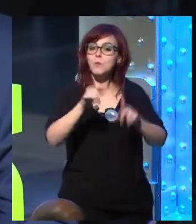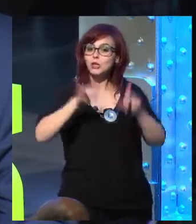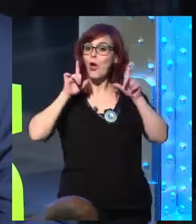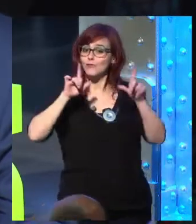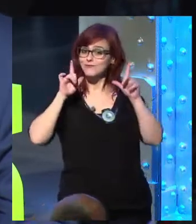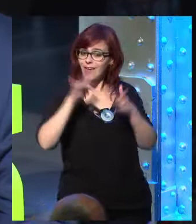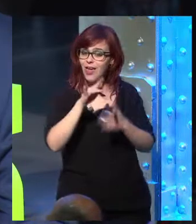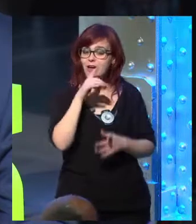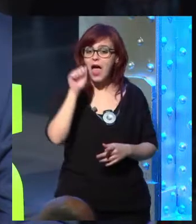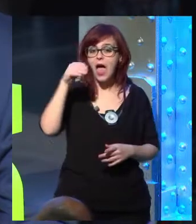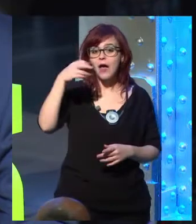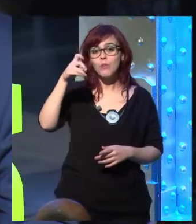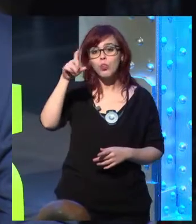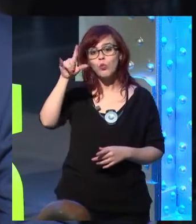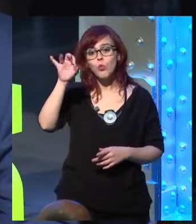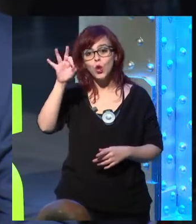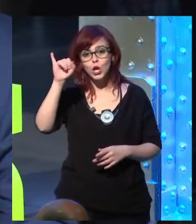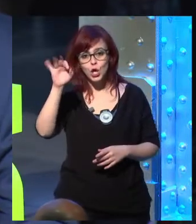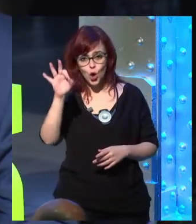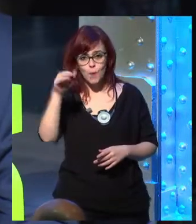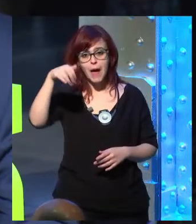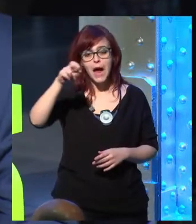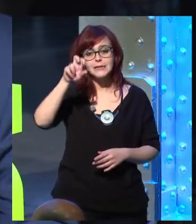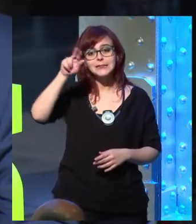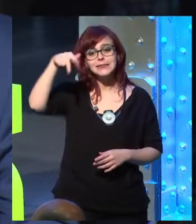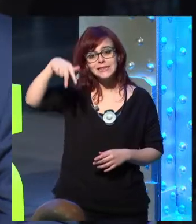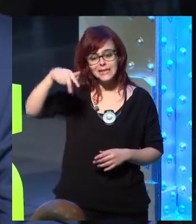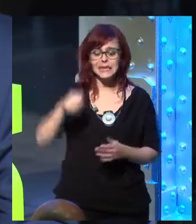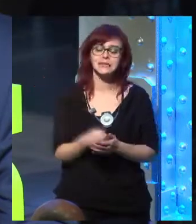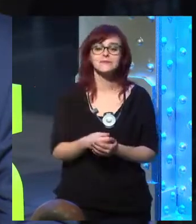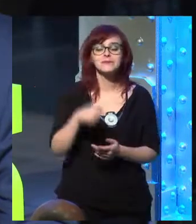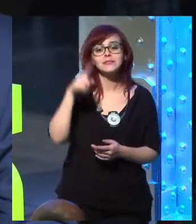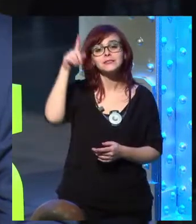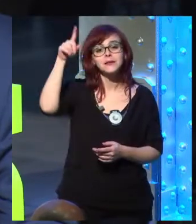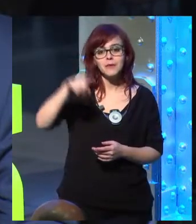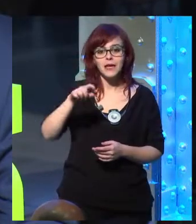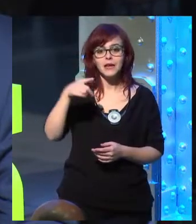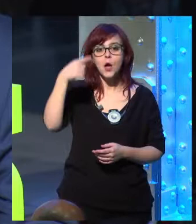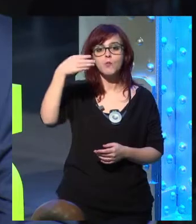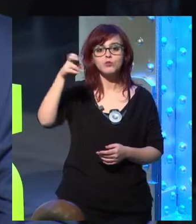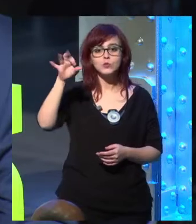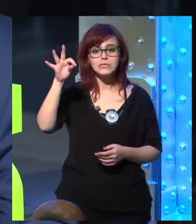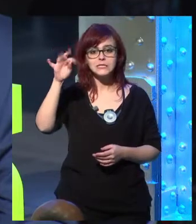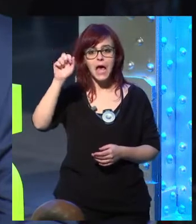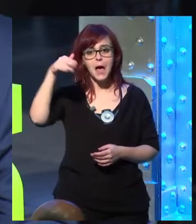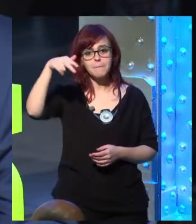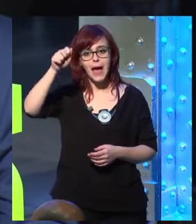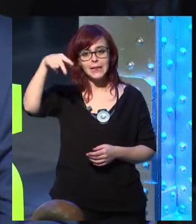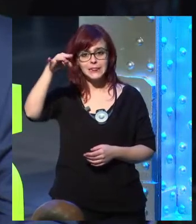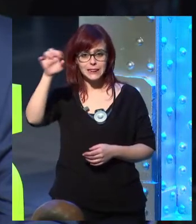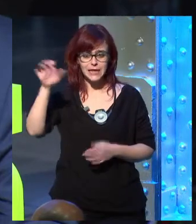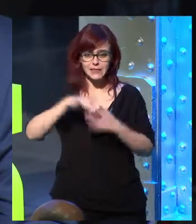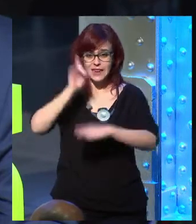acknowledgement, we have some protagonists, for example, Abdulio Martin, I have to mention you absolutely, Enrique Bustamante,